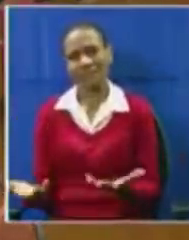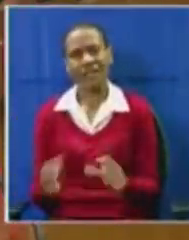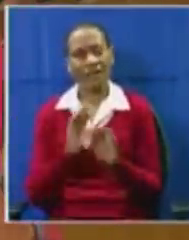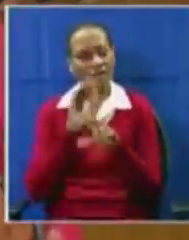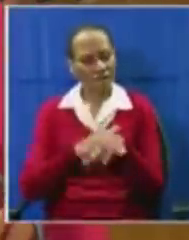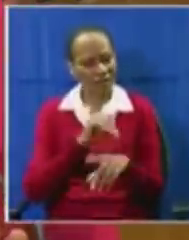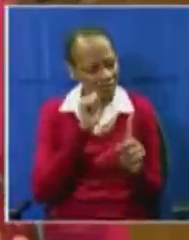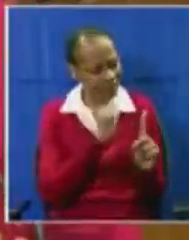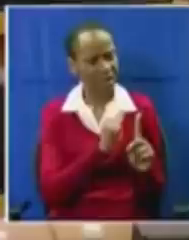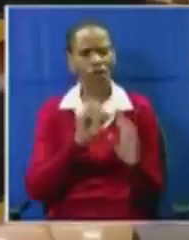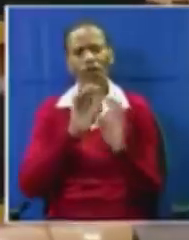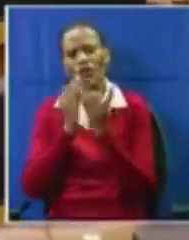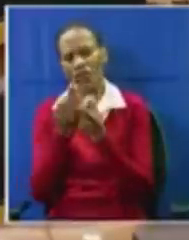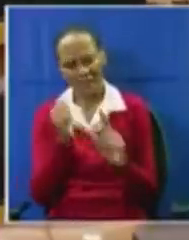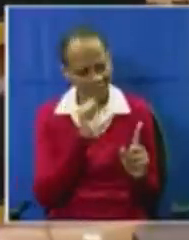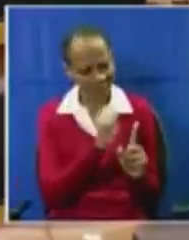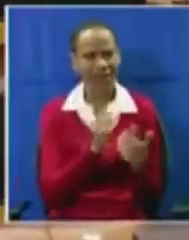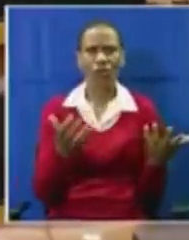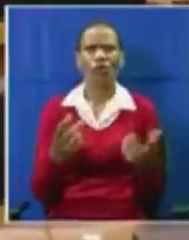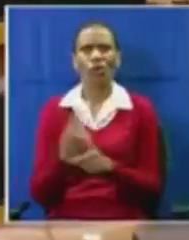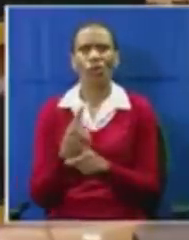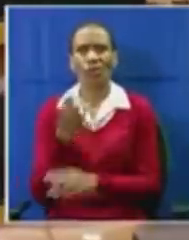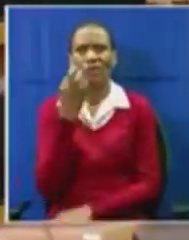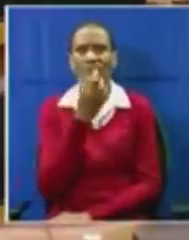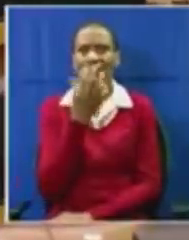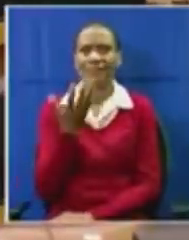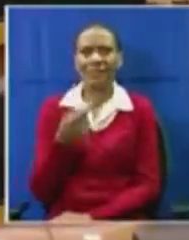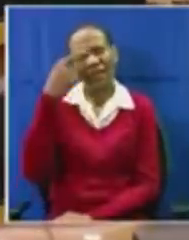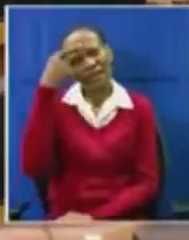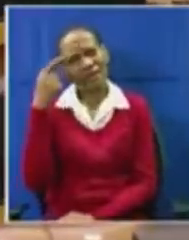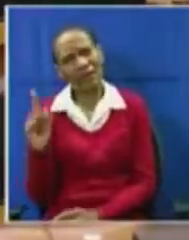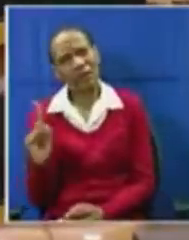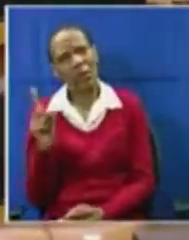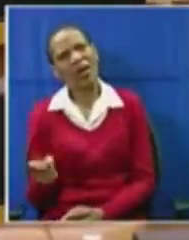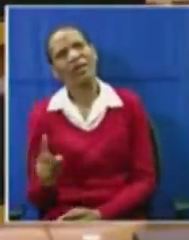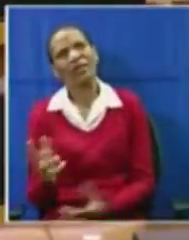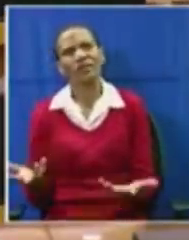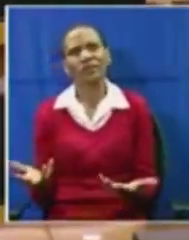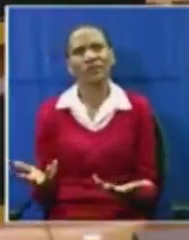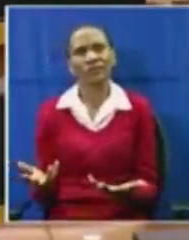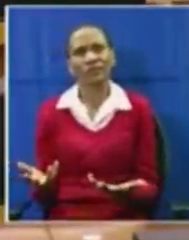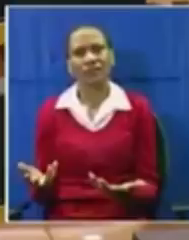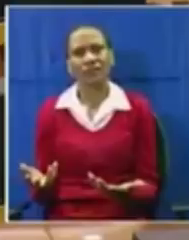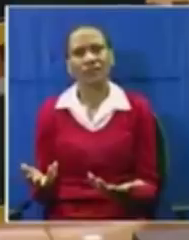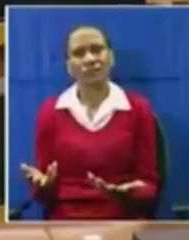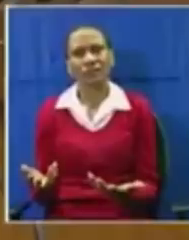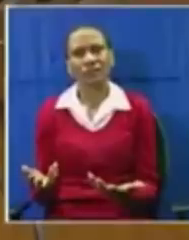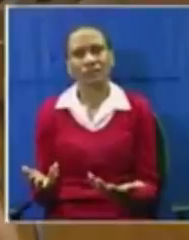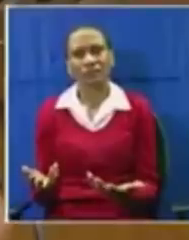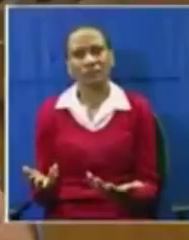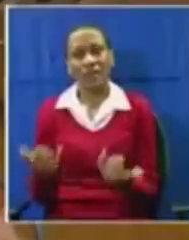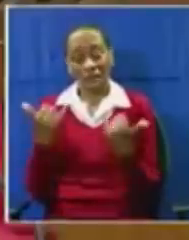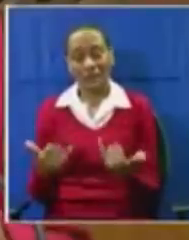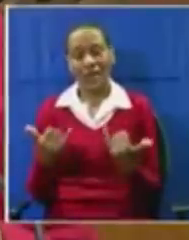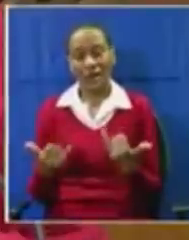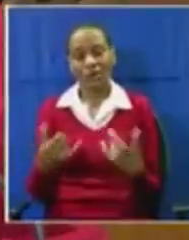friends, they are watching you. Think of how they will view whatever you are going to be involved in now. But